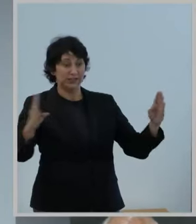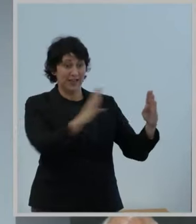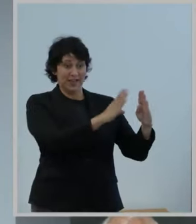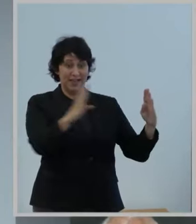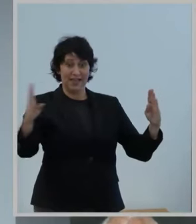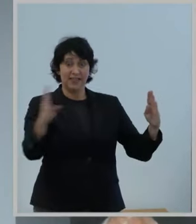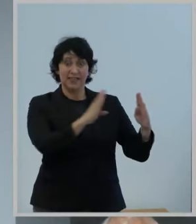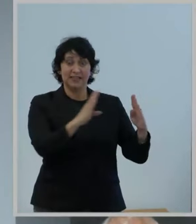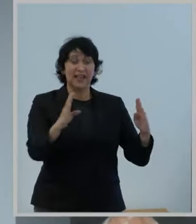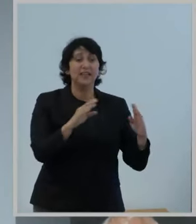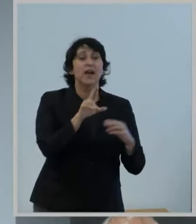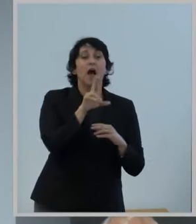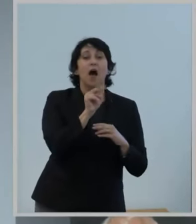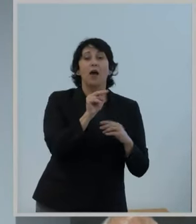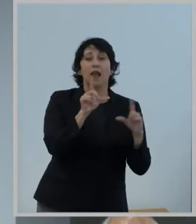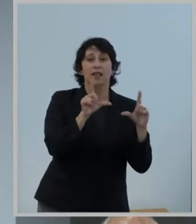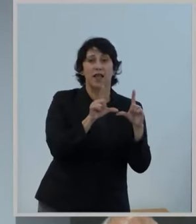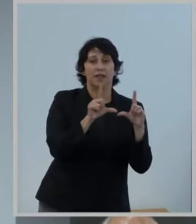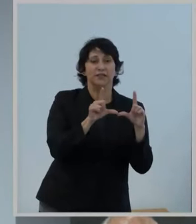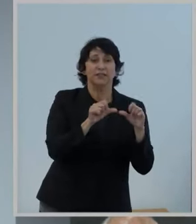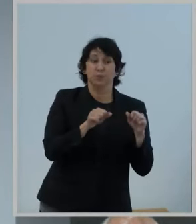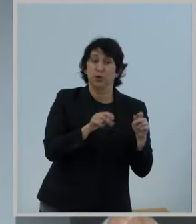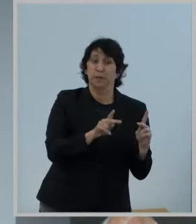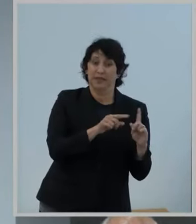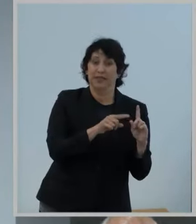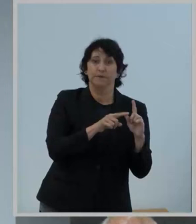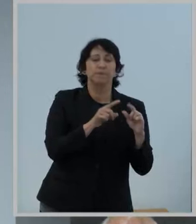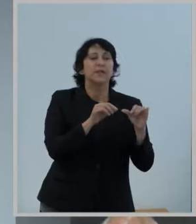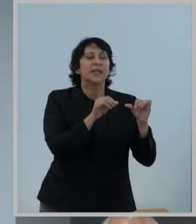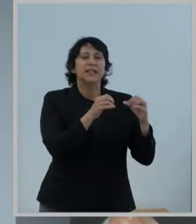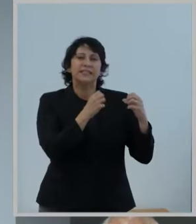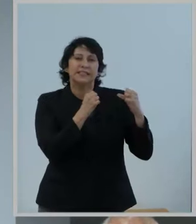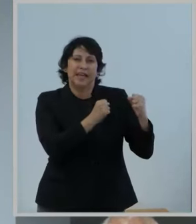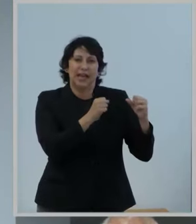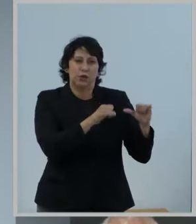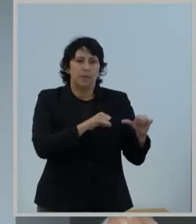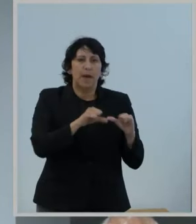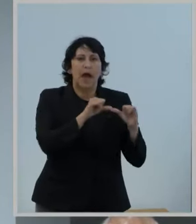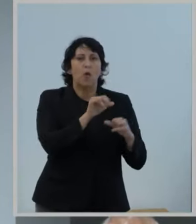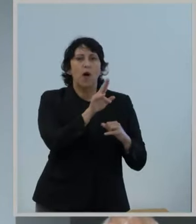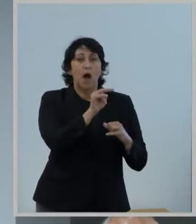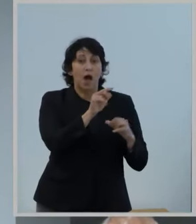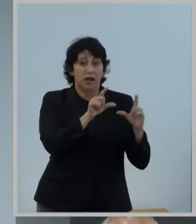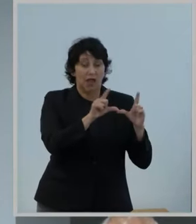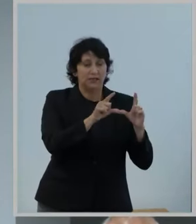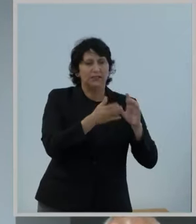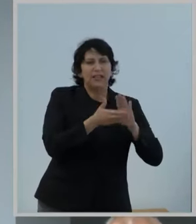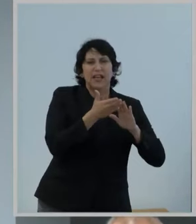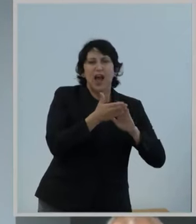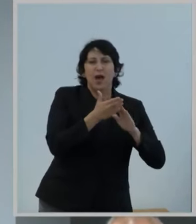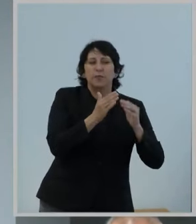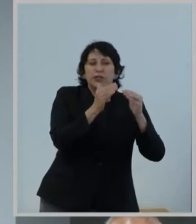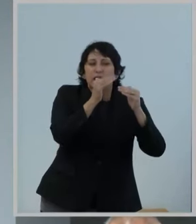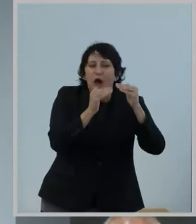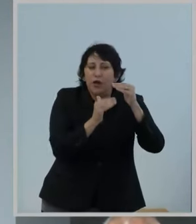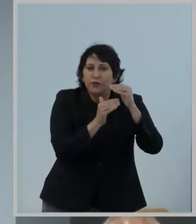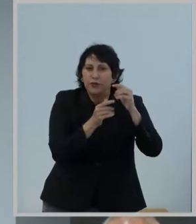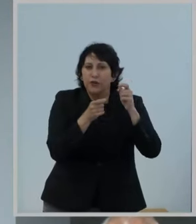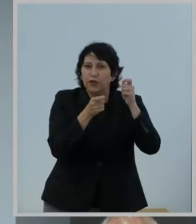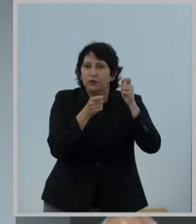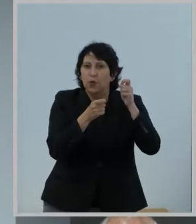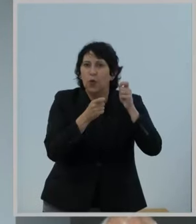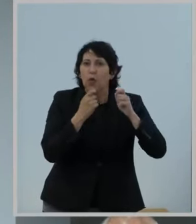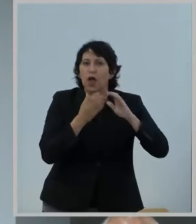types of unlicensed devices. Standard power unlicensed devices, which operate under the control of an automated